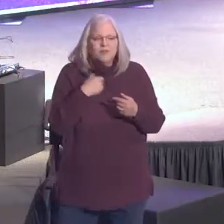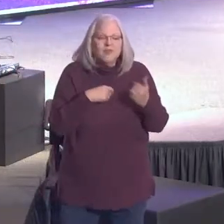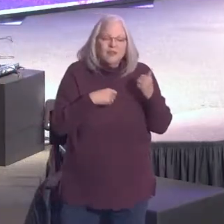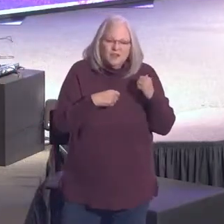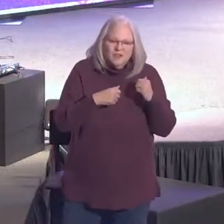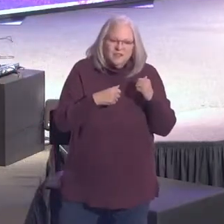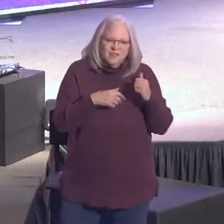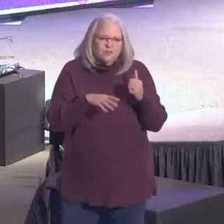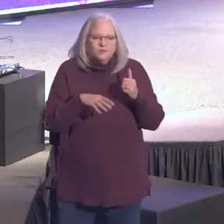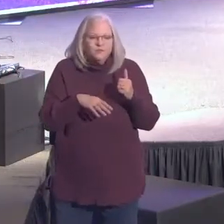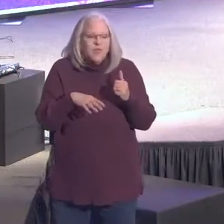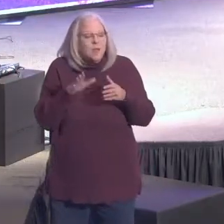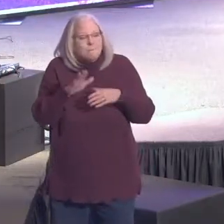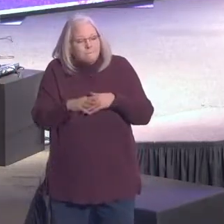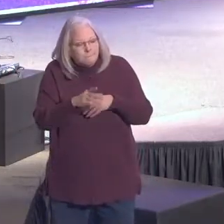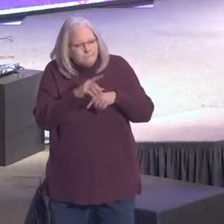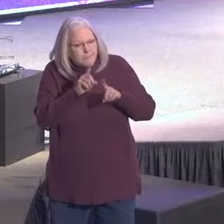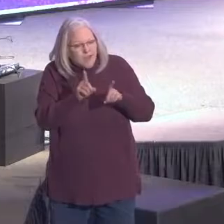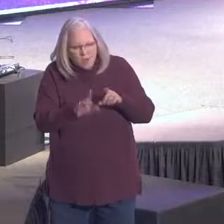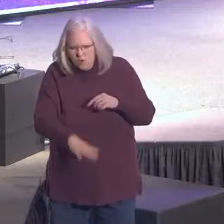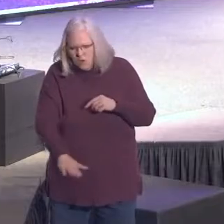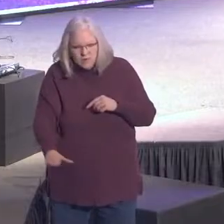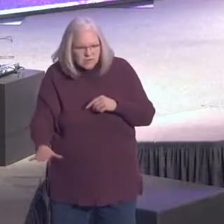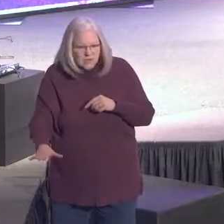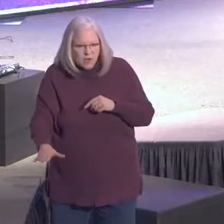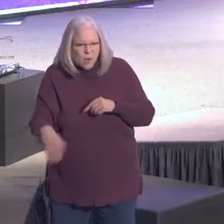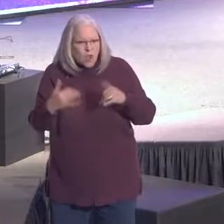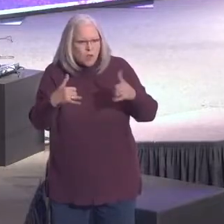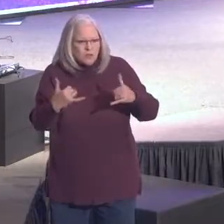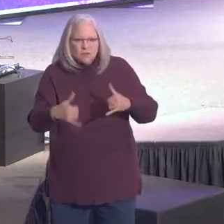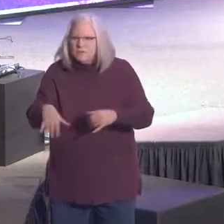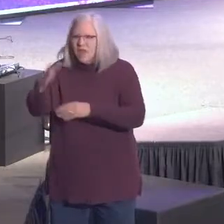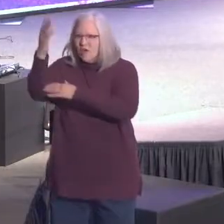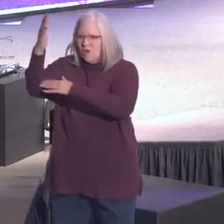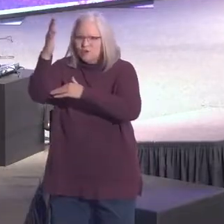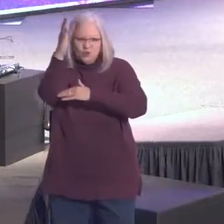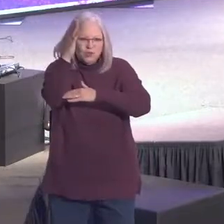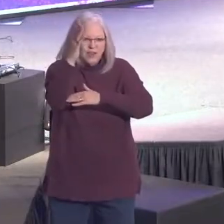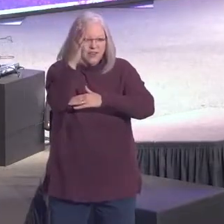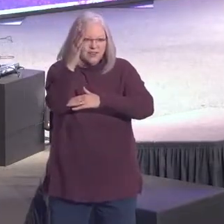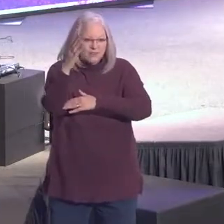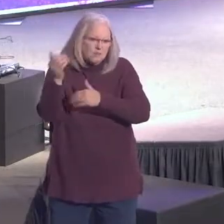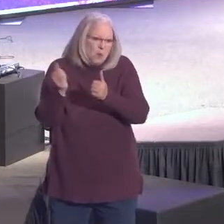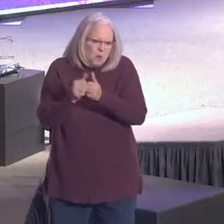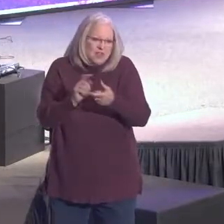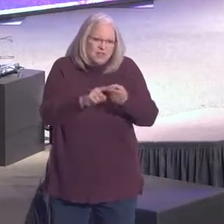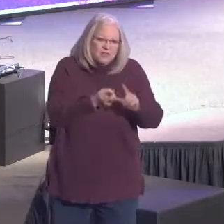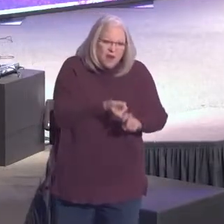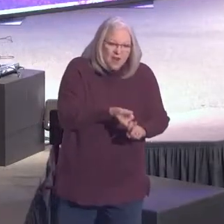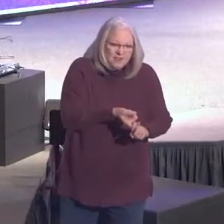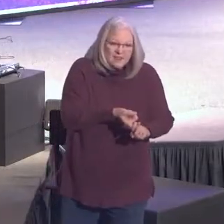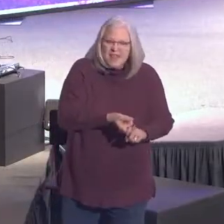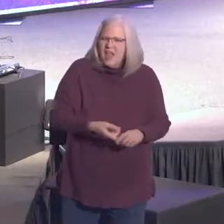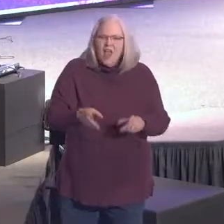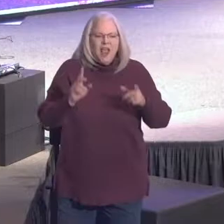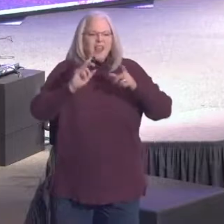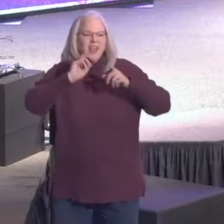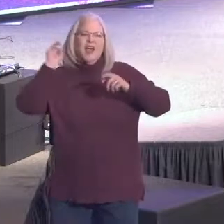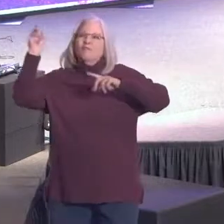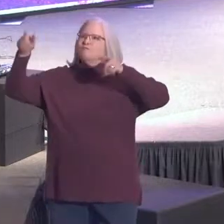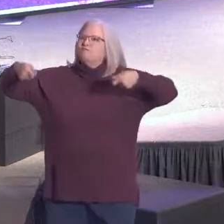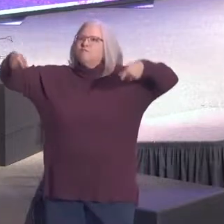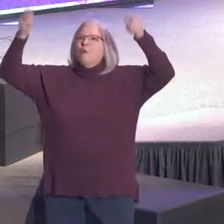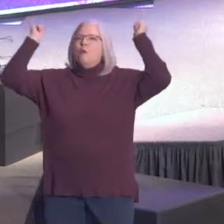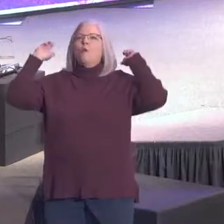tree at some friend's house and in their backyard, and he had a cape. And you know, when you have a cape, you kind of think you have some